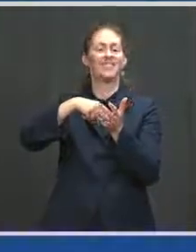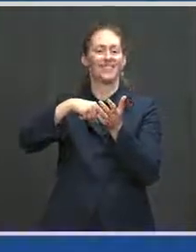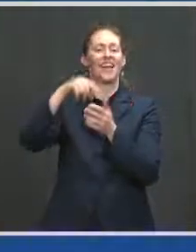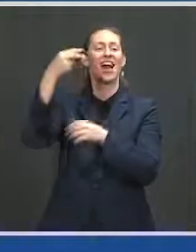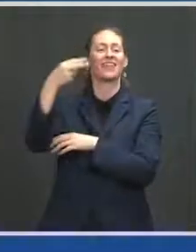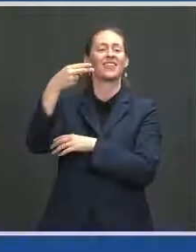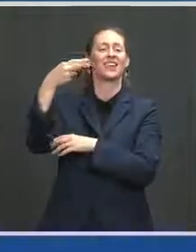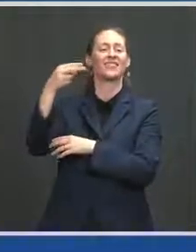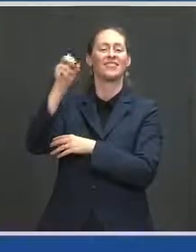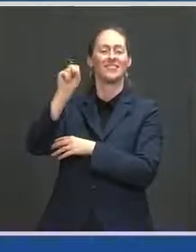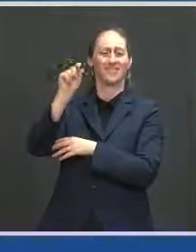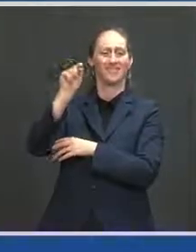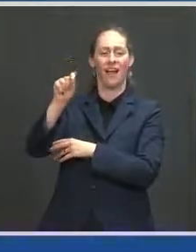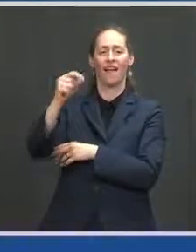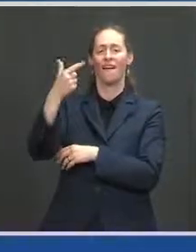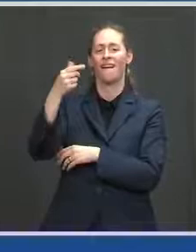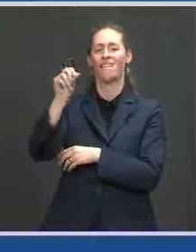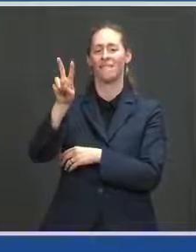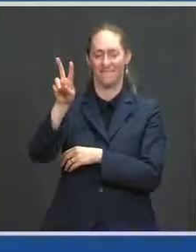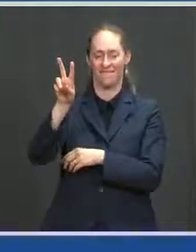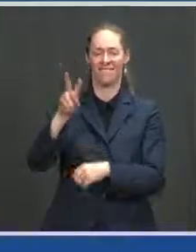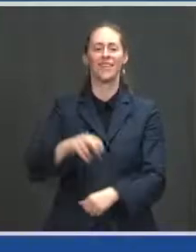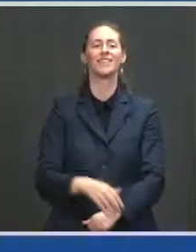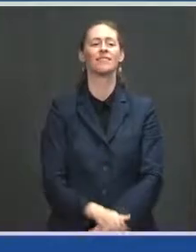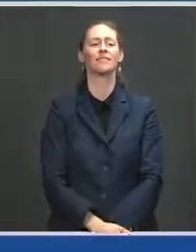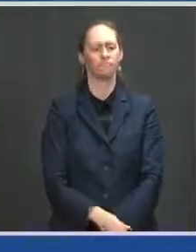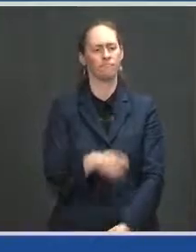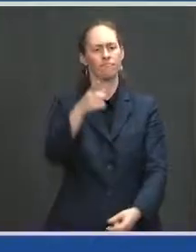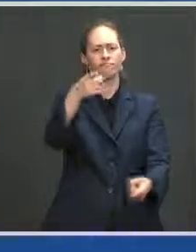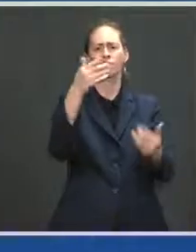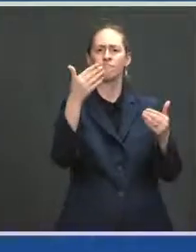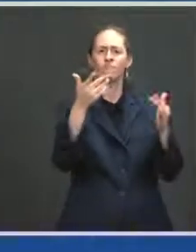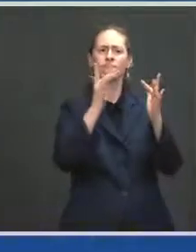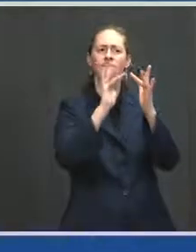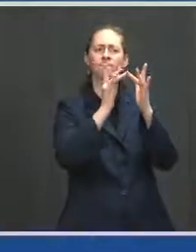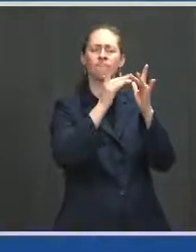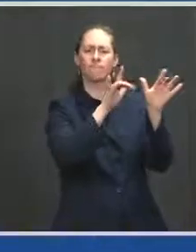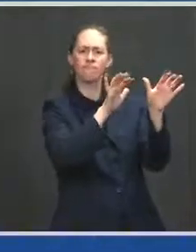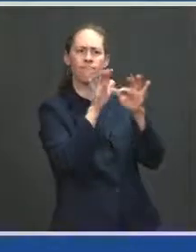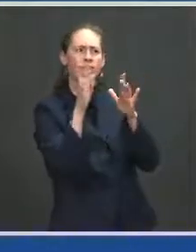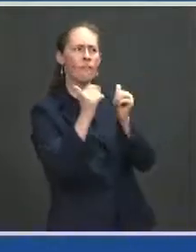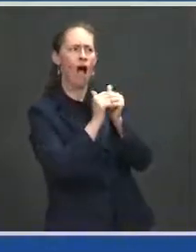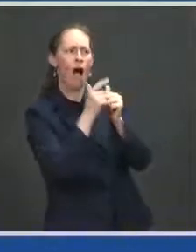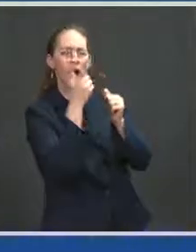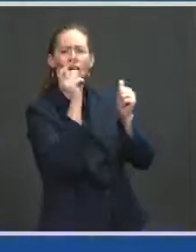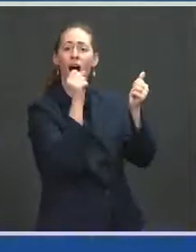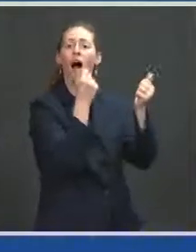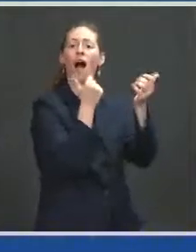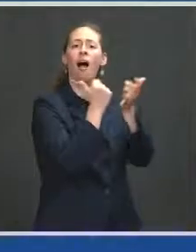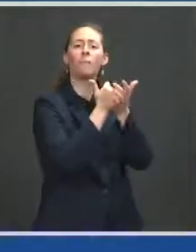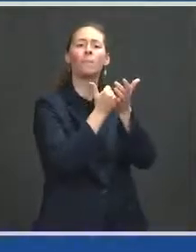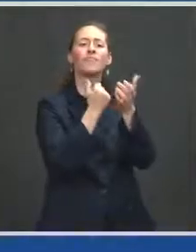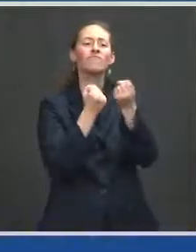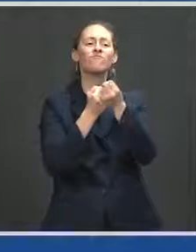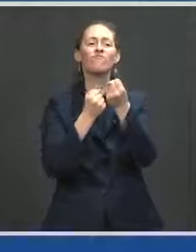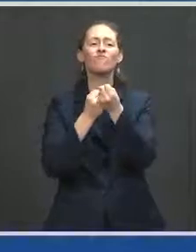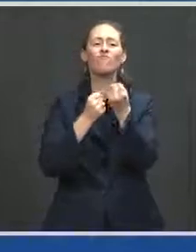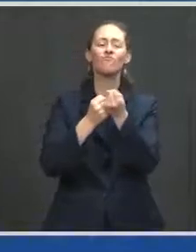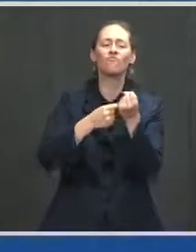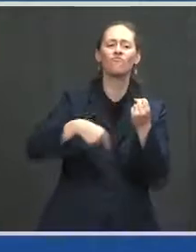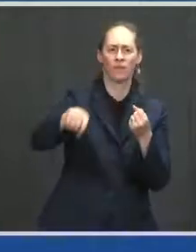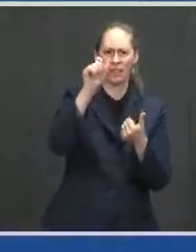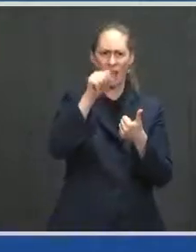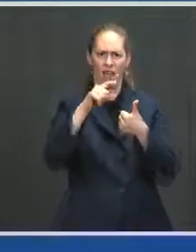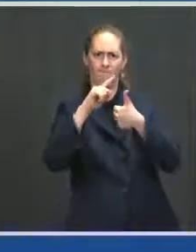to volunteer and learn more about how you can help. Take at least five actions to help in June.